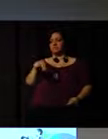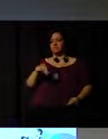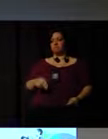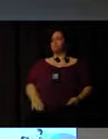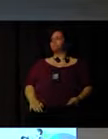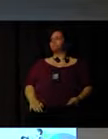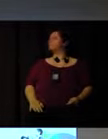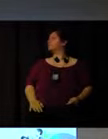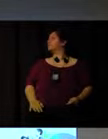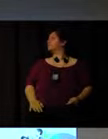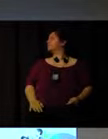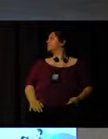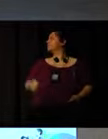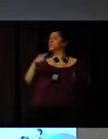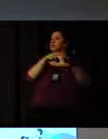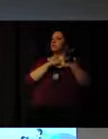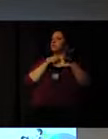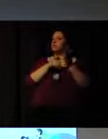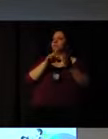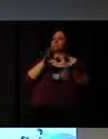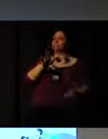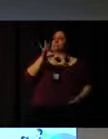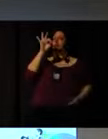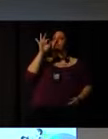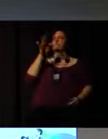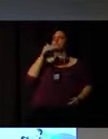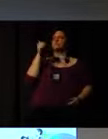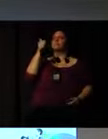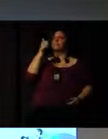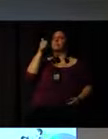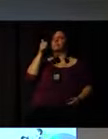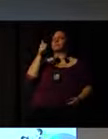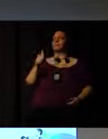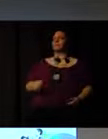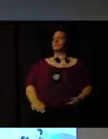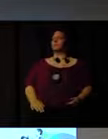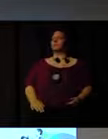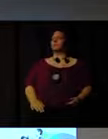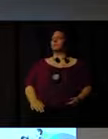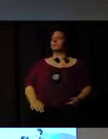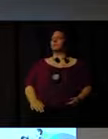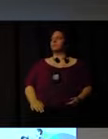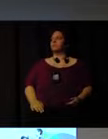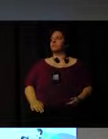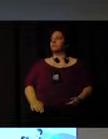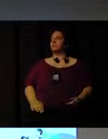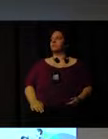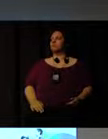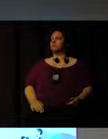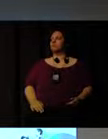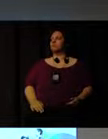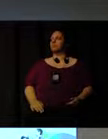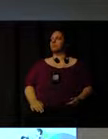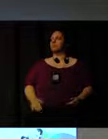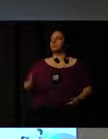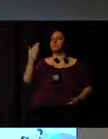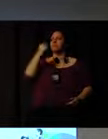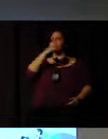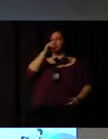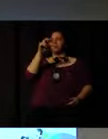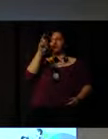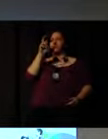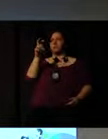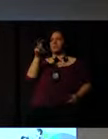SSCN was nominated and elected as Clinton Democracy Fellow and Ashoka Fellow